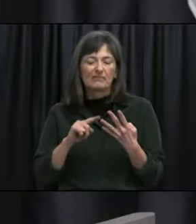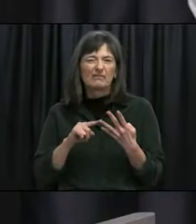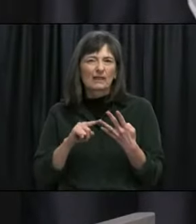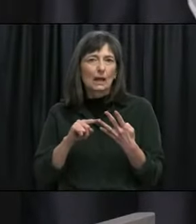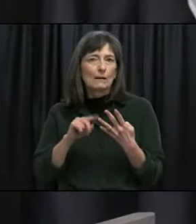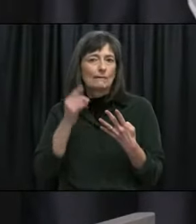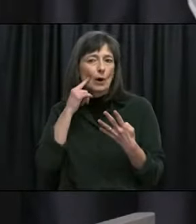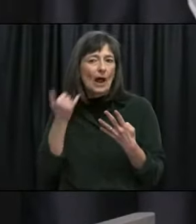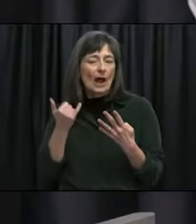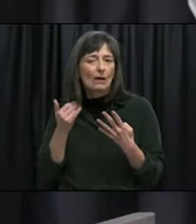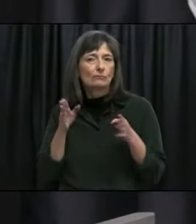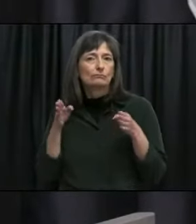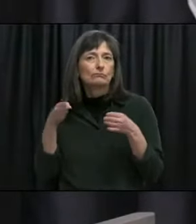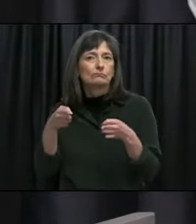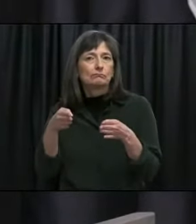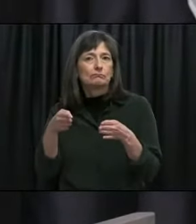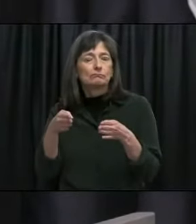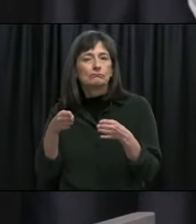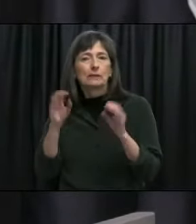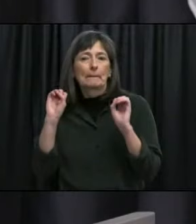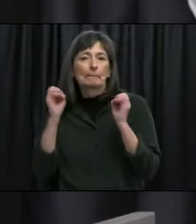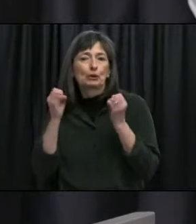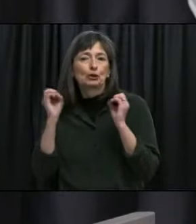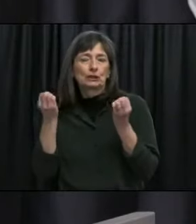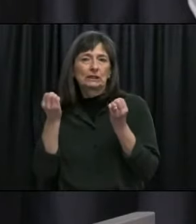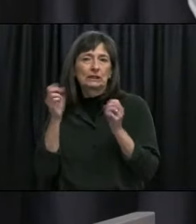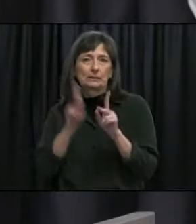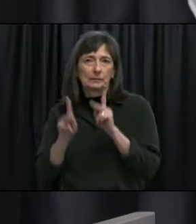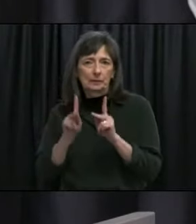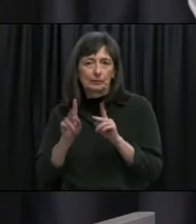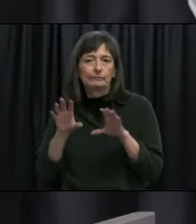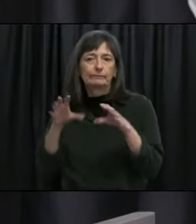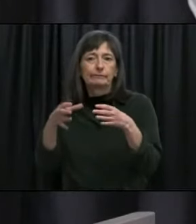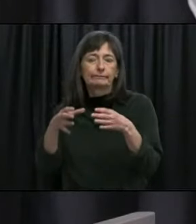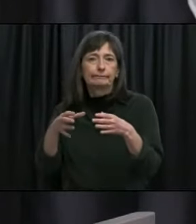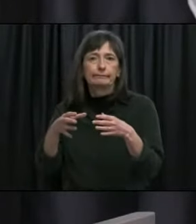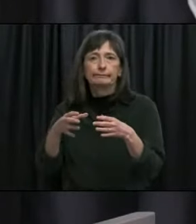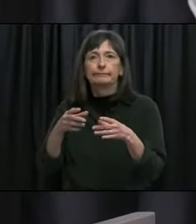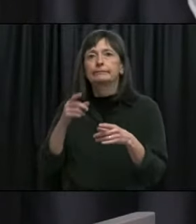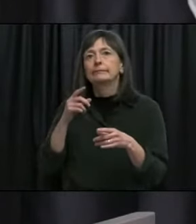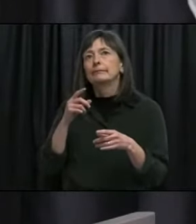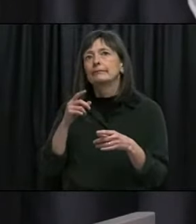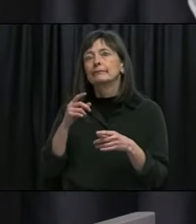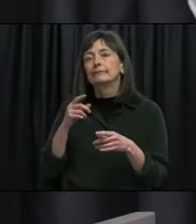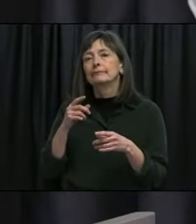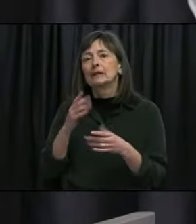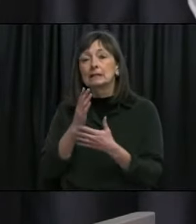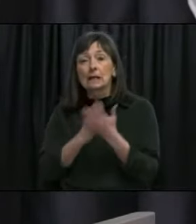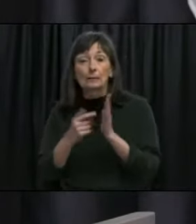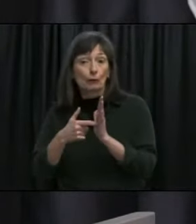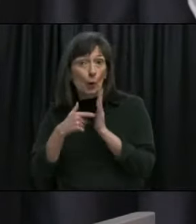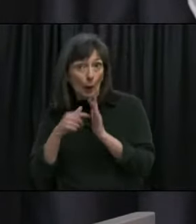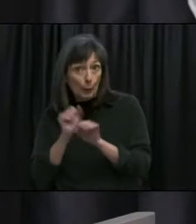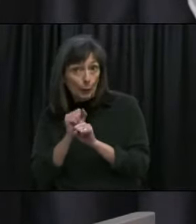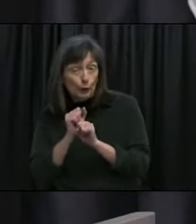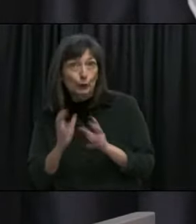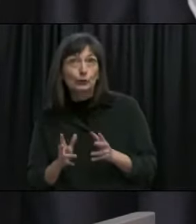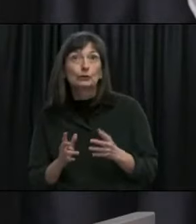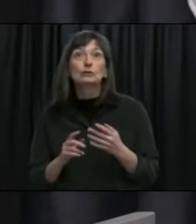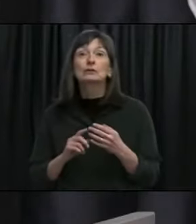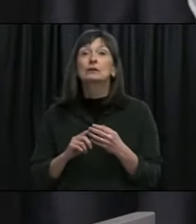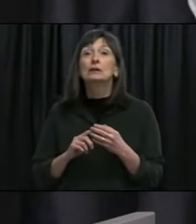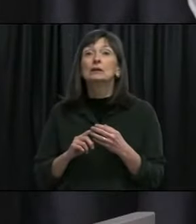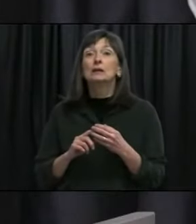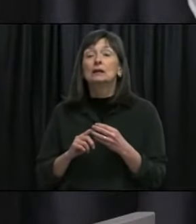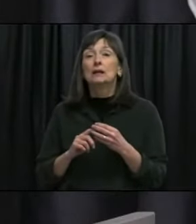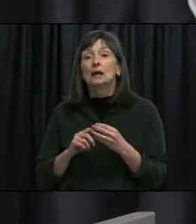on you know specific populations likely in the younger age groups some essential workers such as